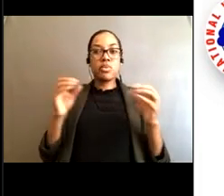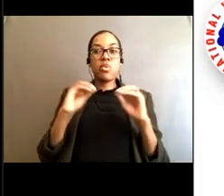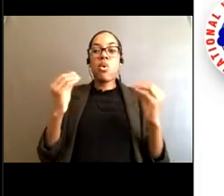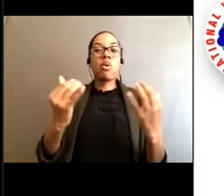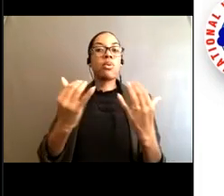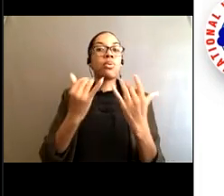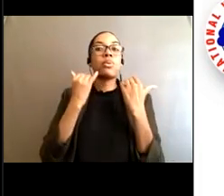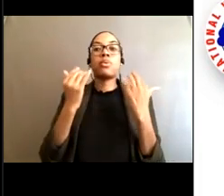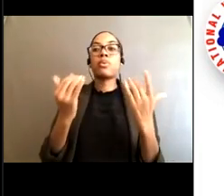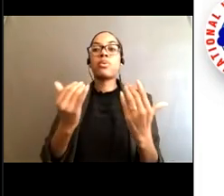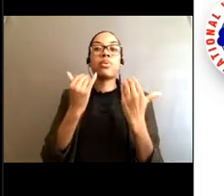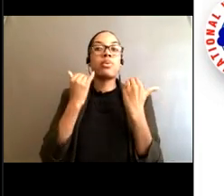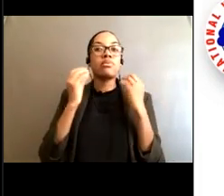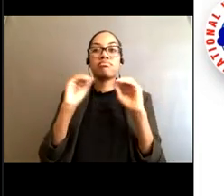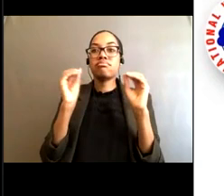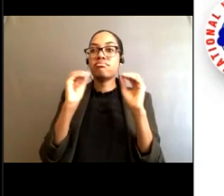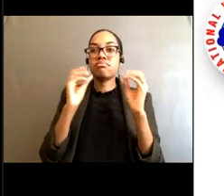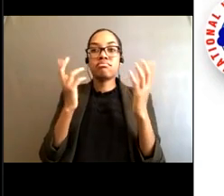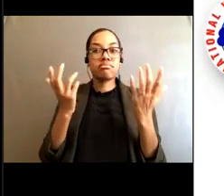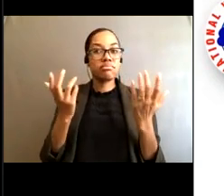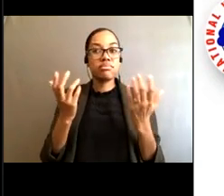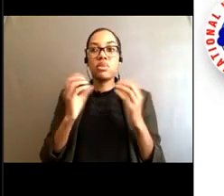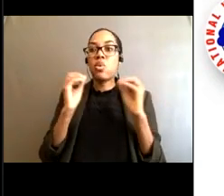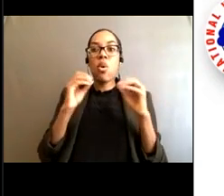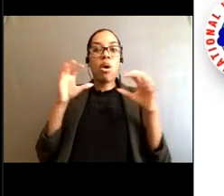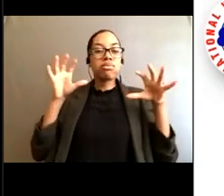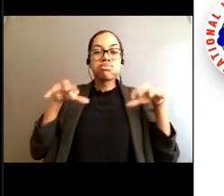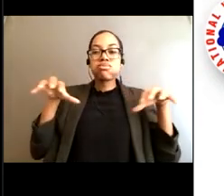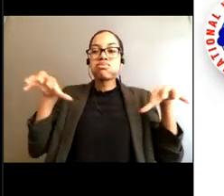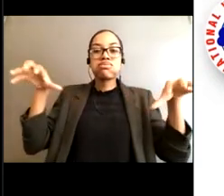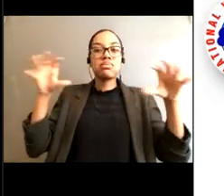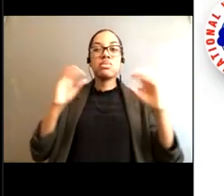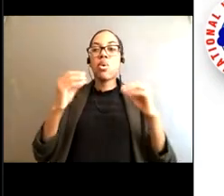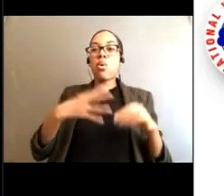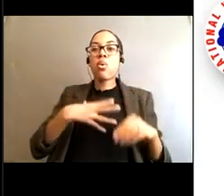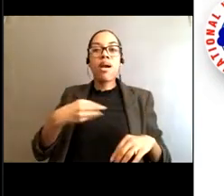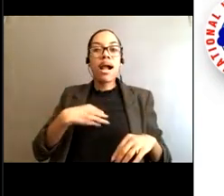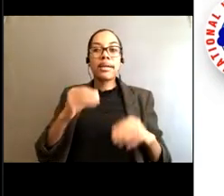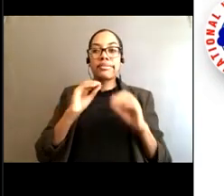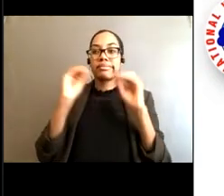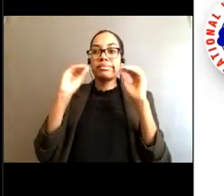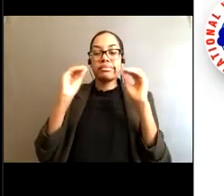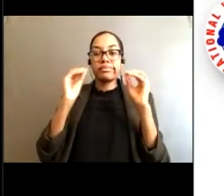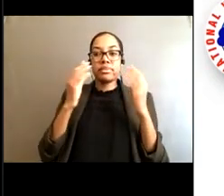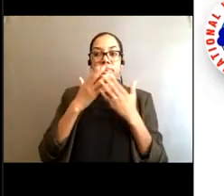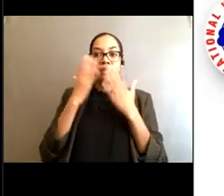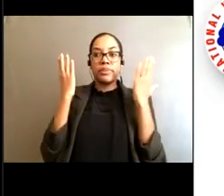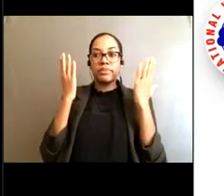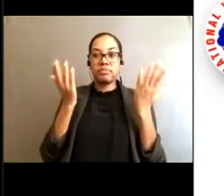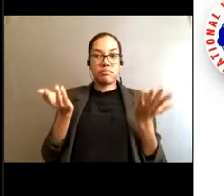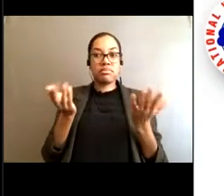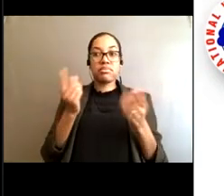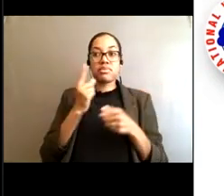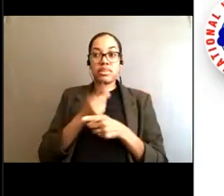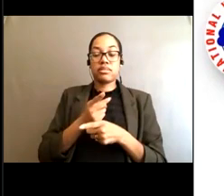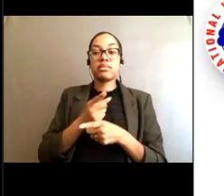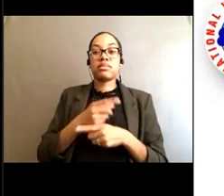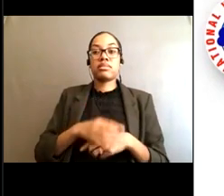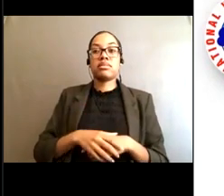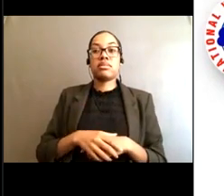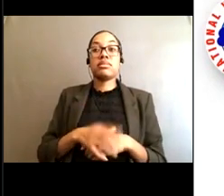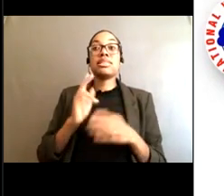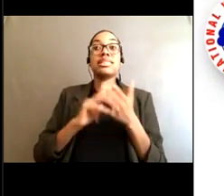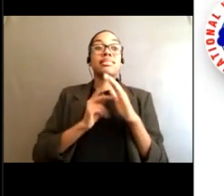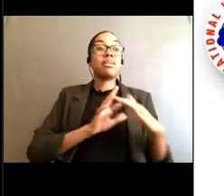there's not a lot of foam if you notice that compared to the surrounding areas. Where the waves aren't breaking,